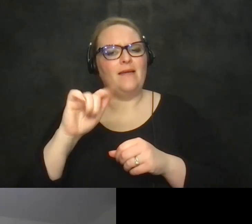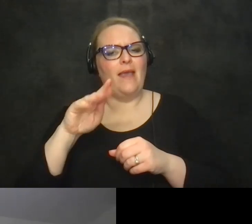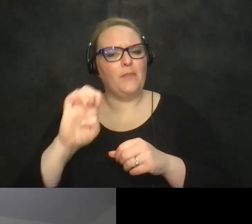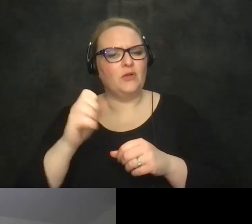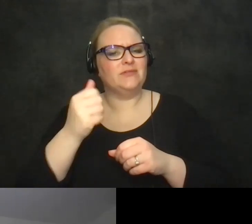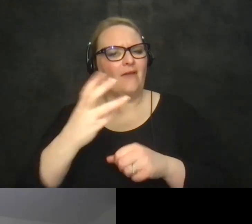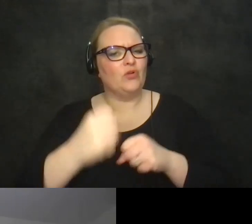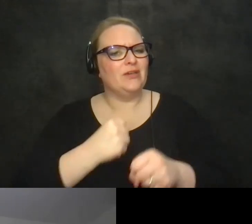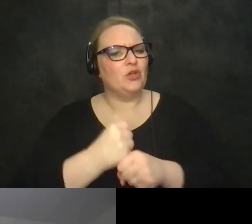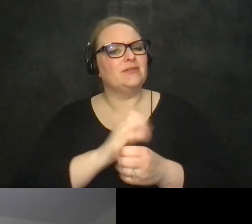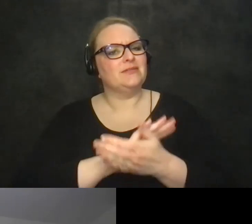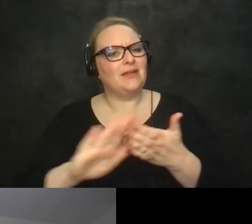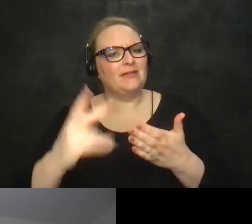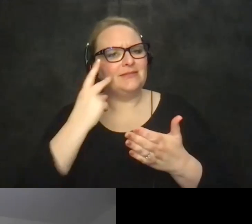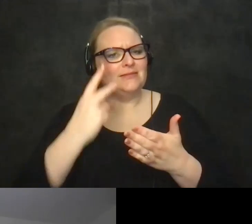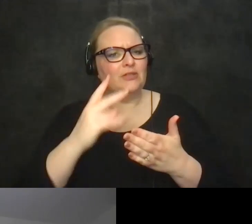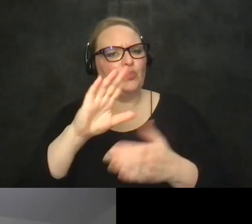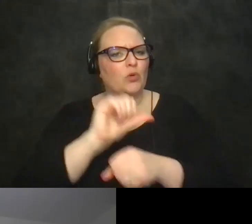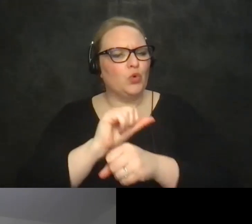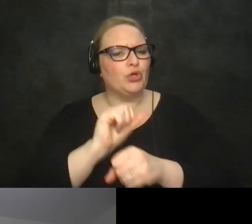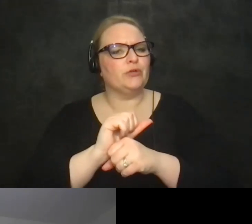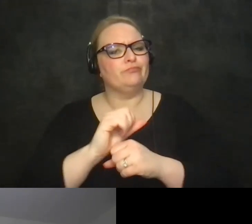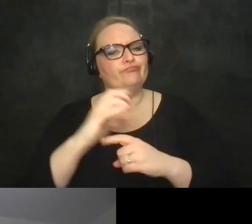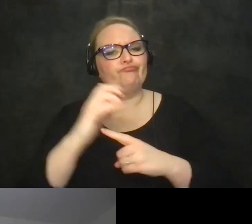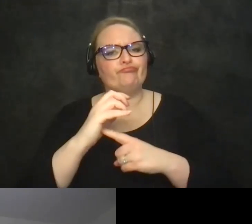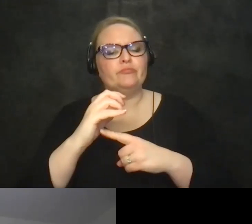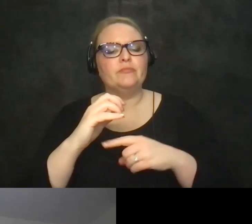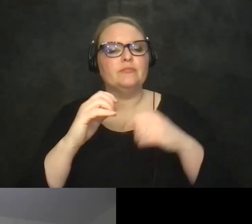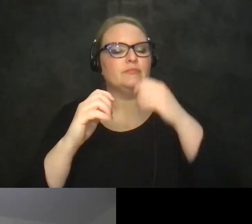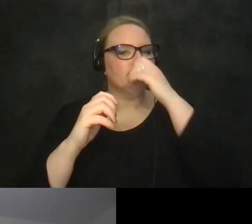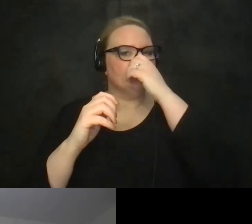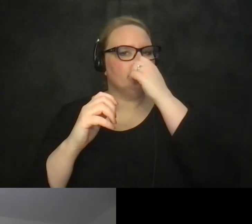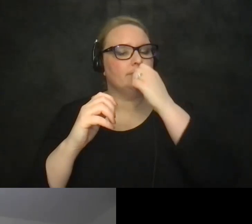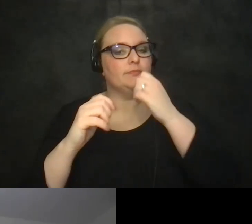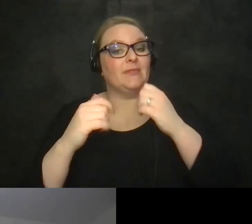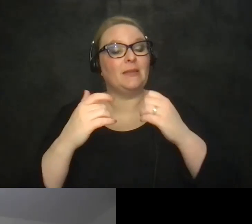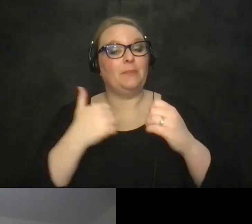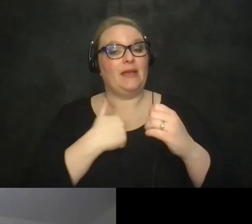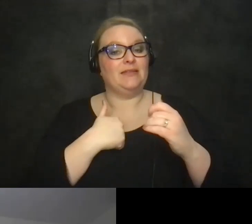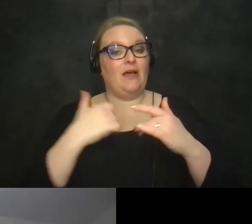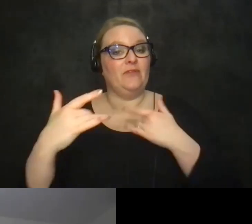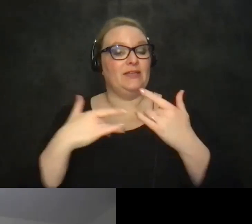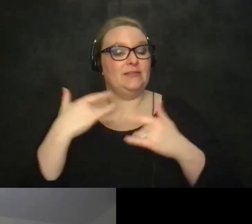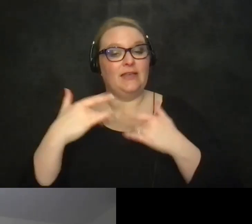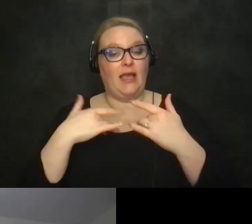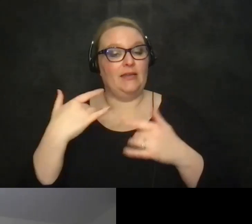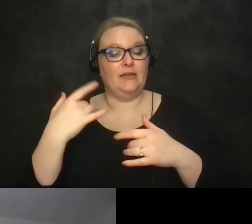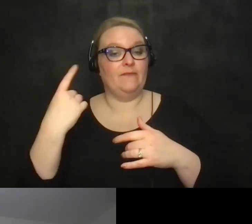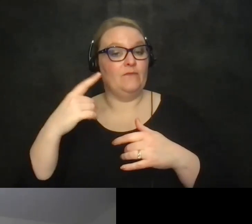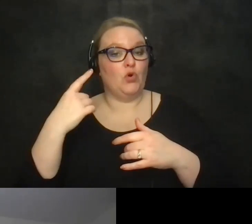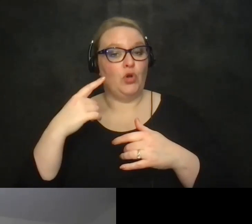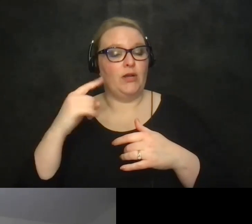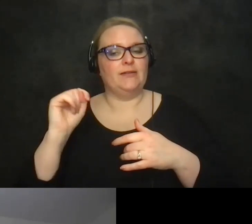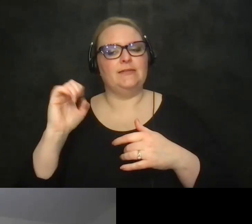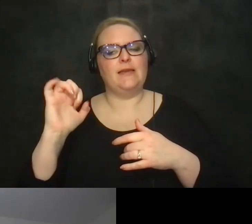always great to see the the great work that you're doing and i'm very excited about the fact that